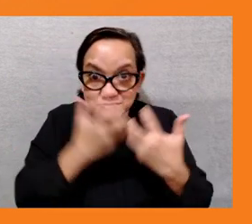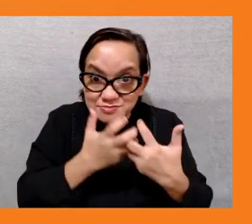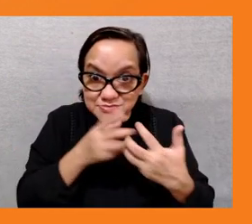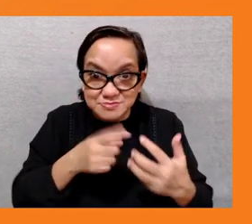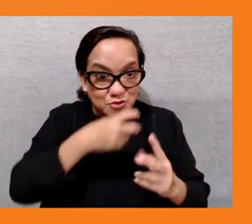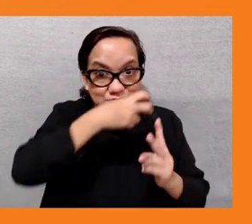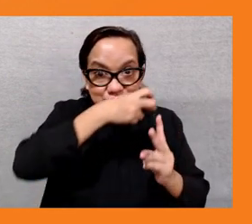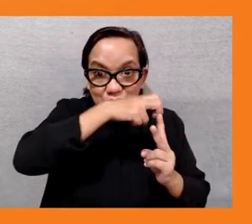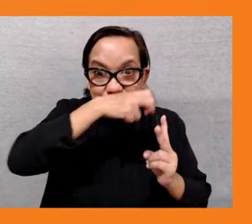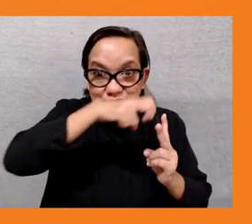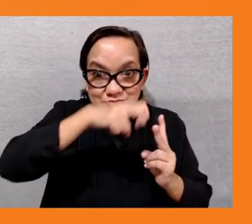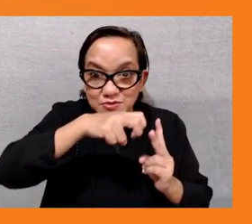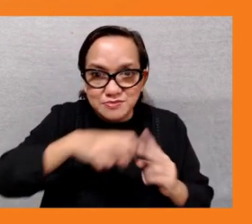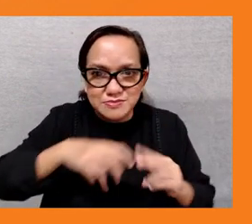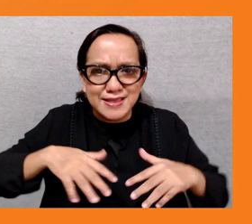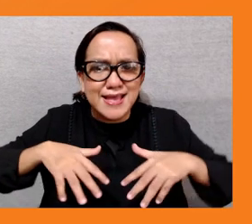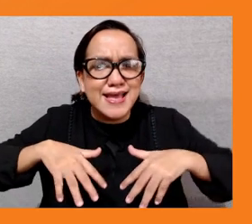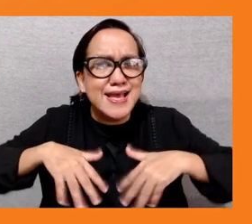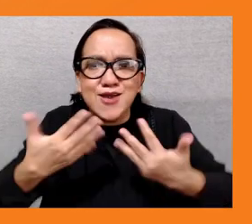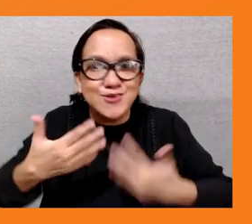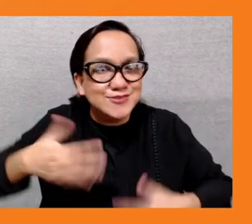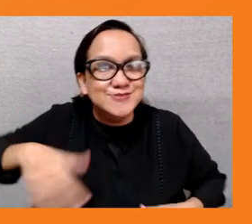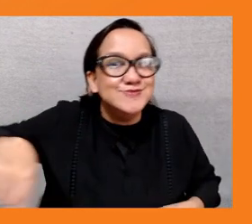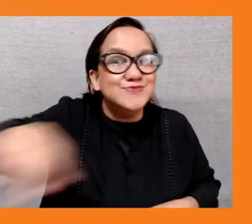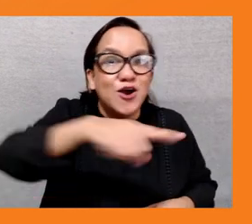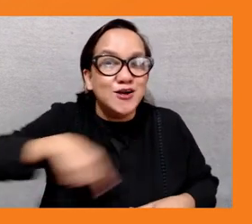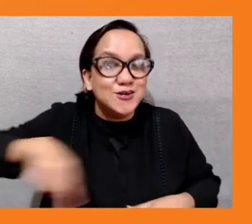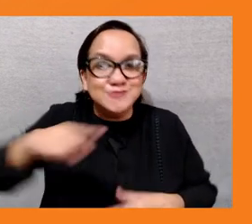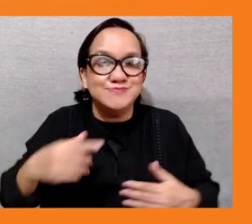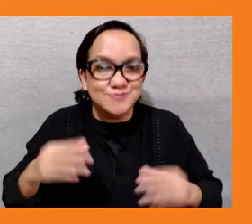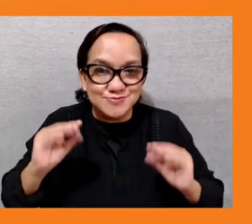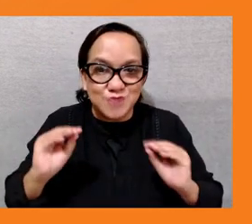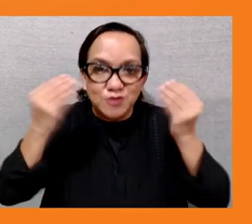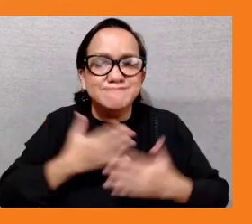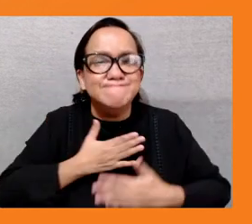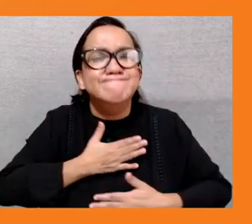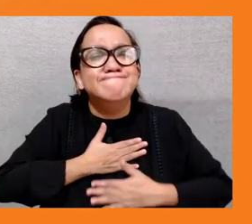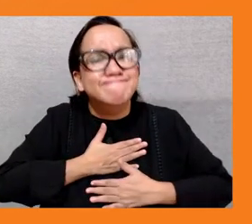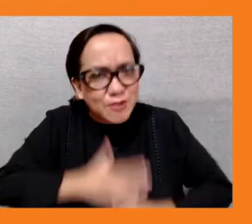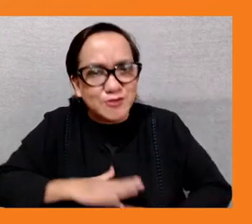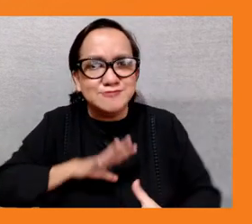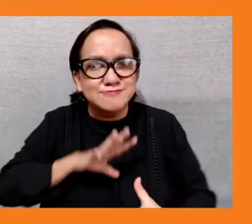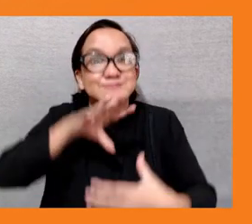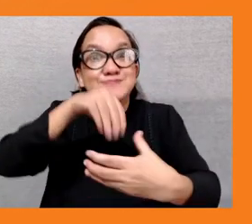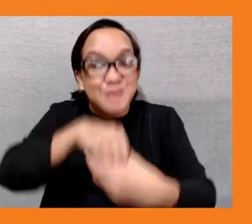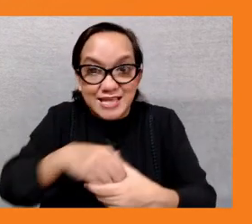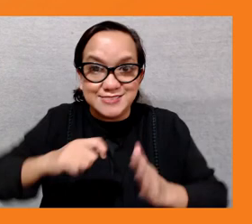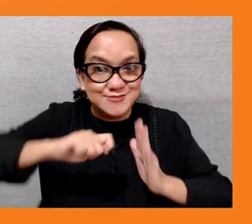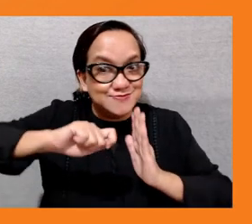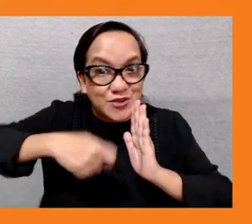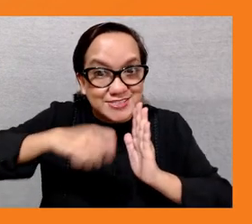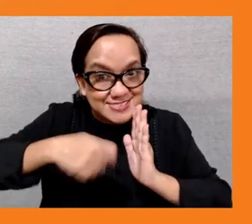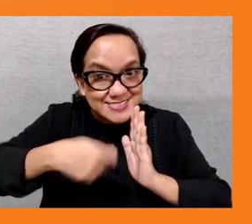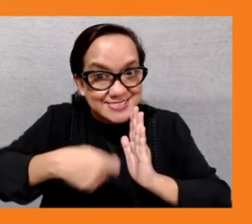are interested in these projects and initiatives um reach out or what are the opportunities that are available